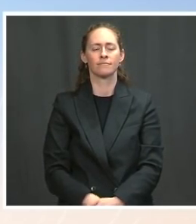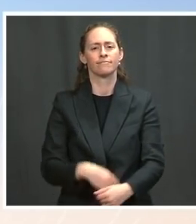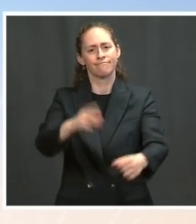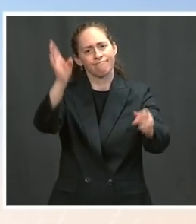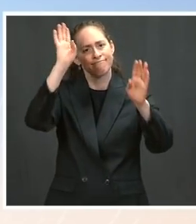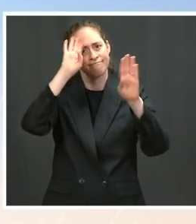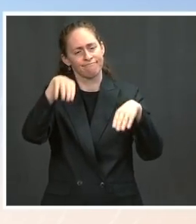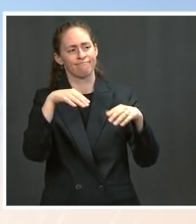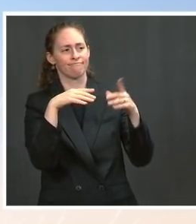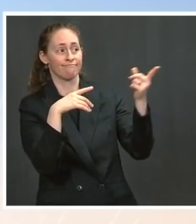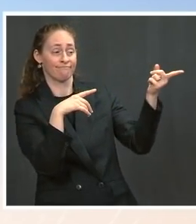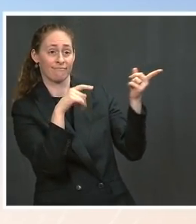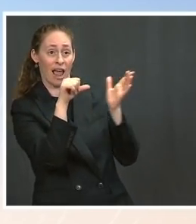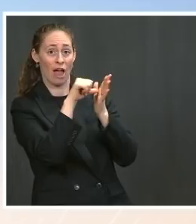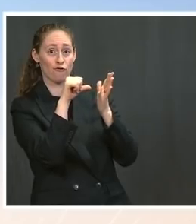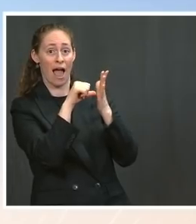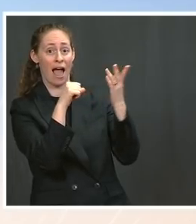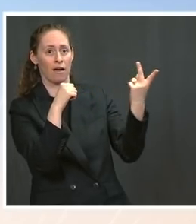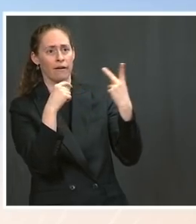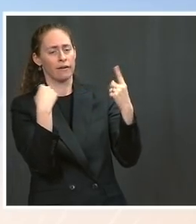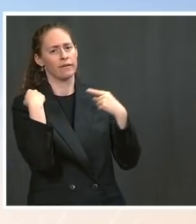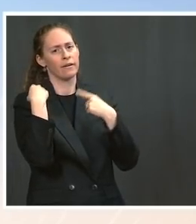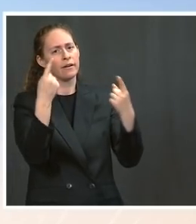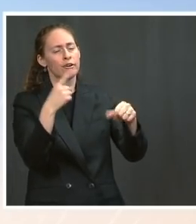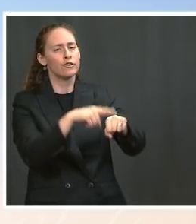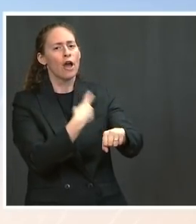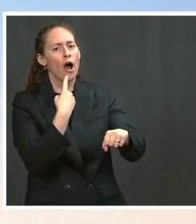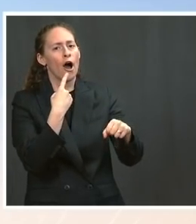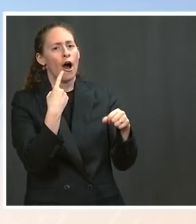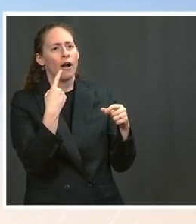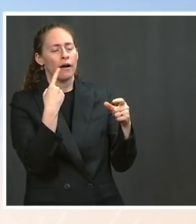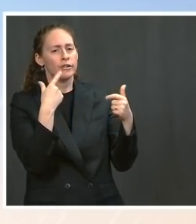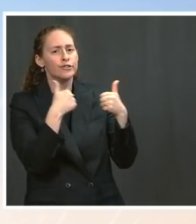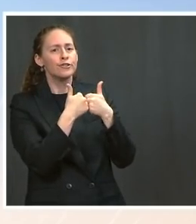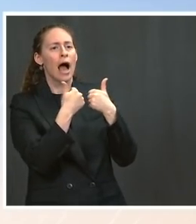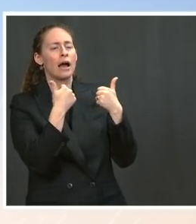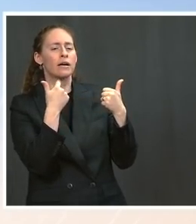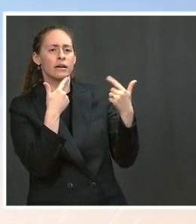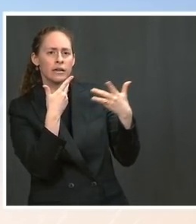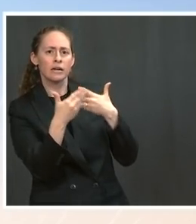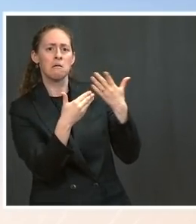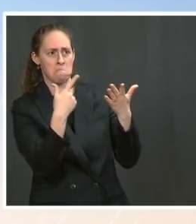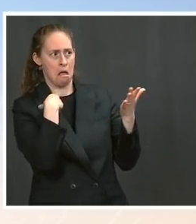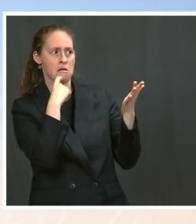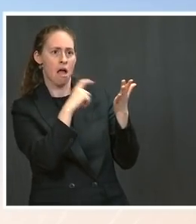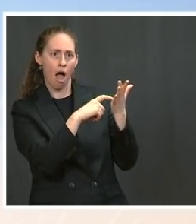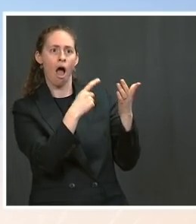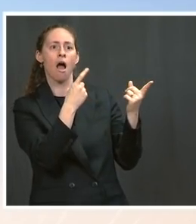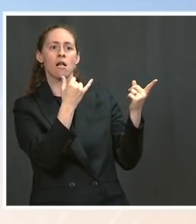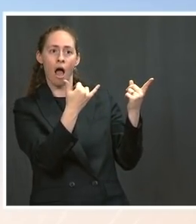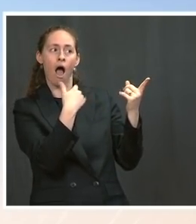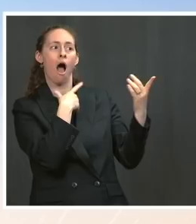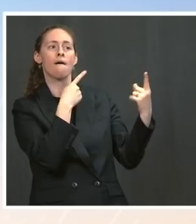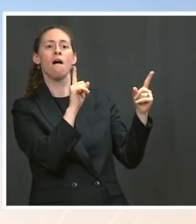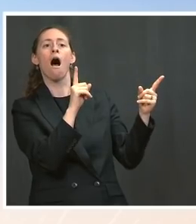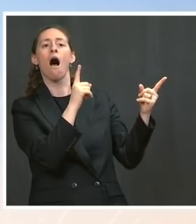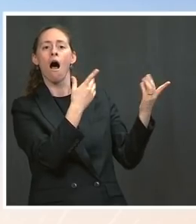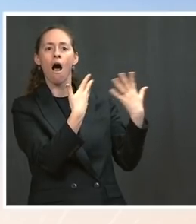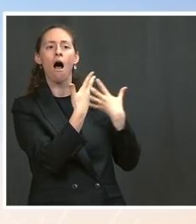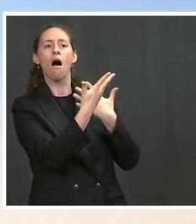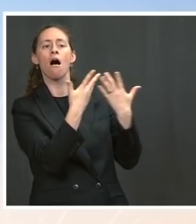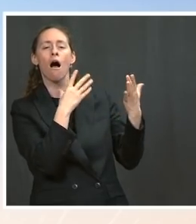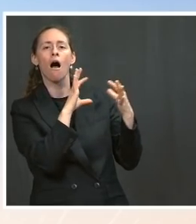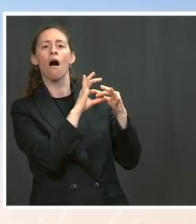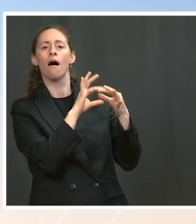also feel that it has been a good sign that there have been diplomatic engagements over the past several weeks, even through indirect